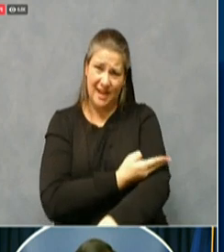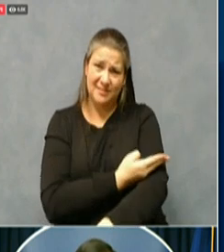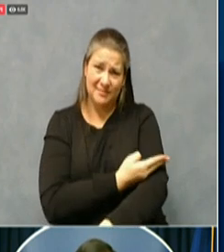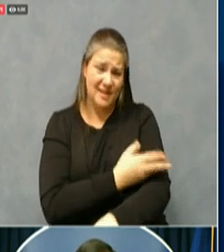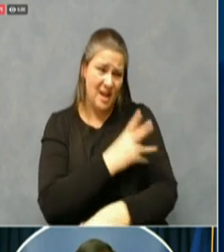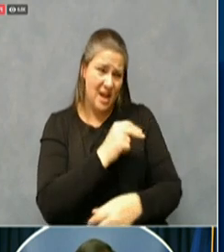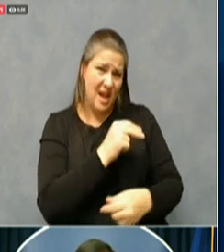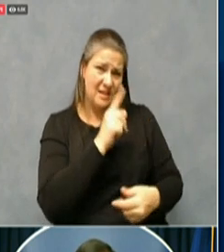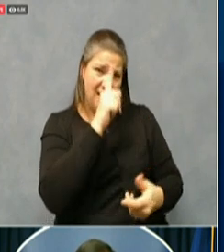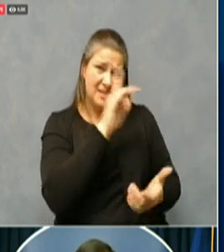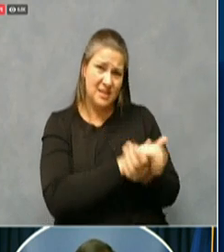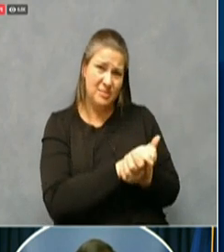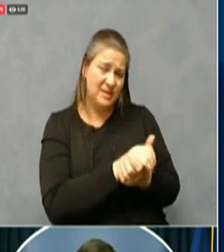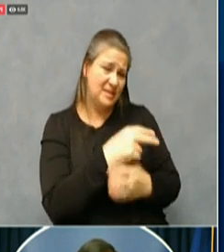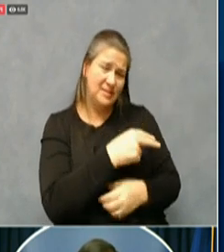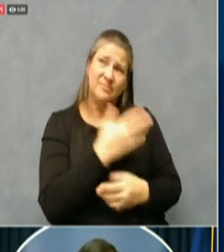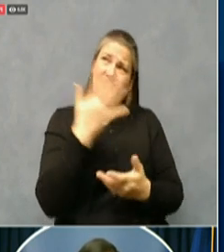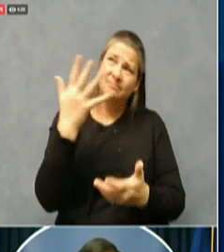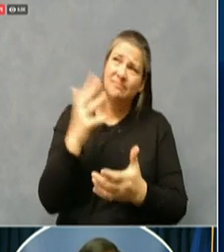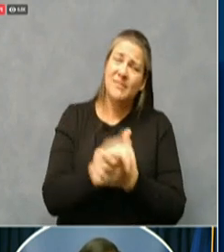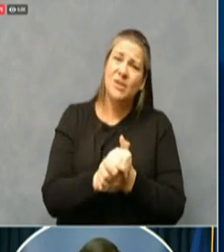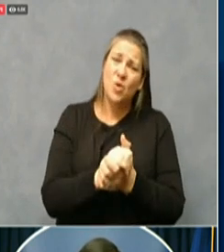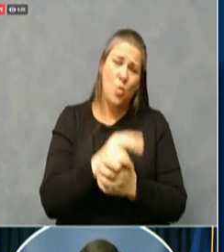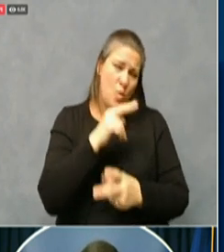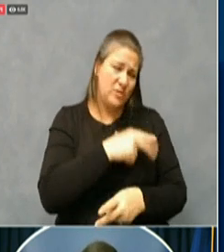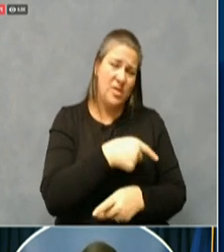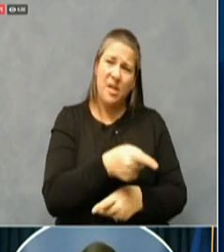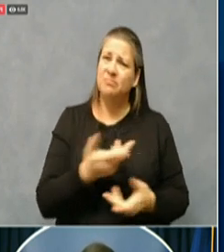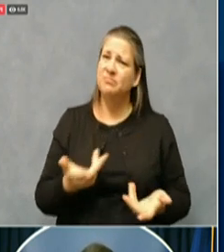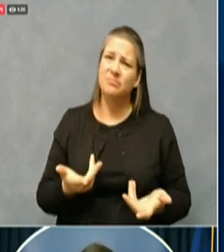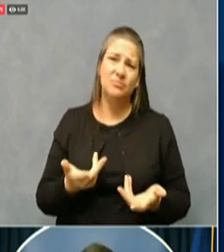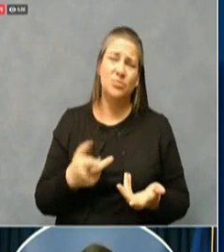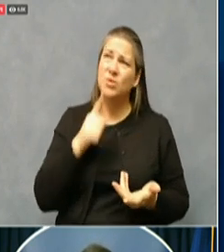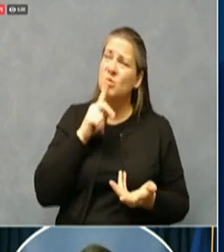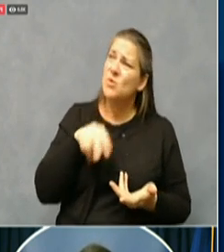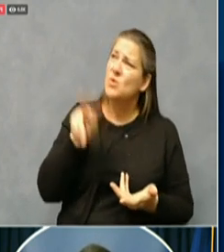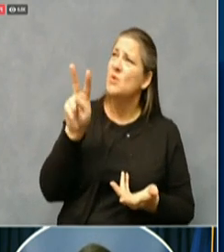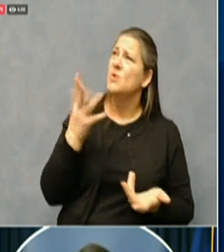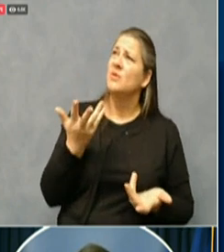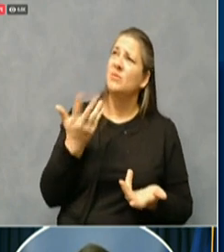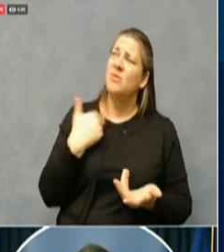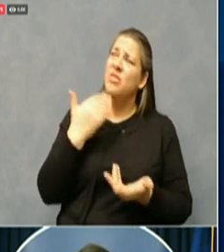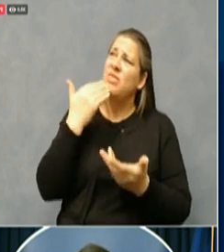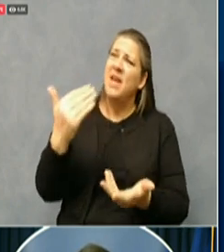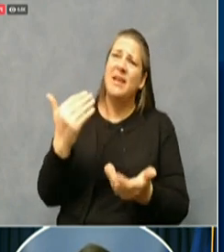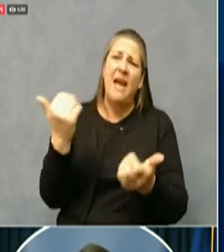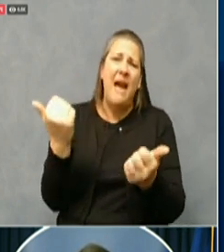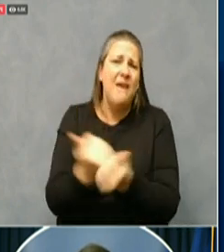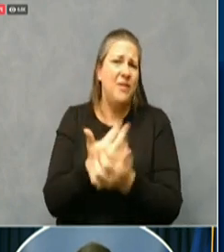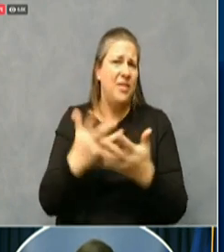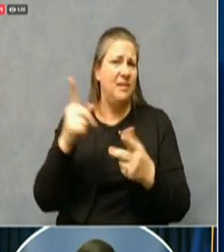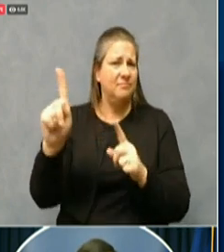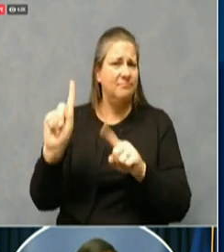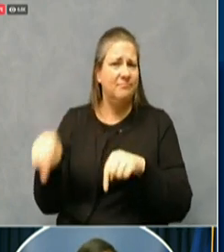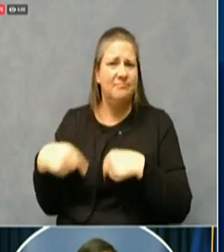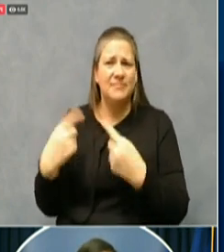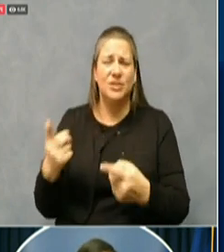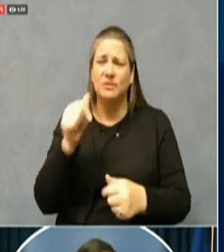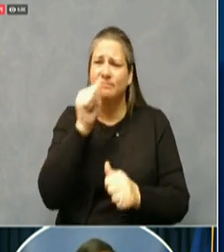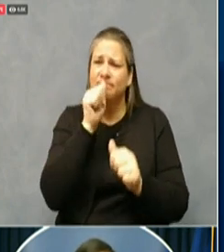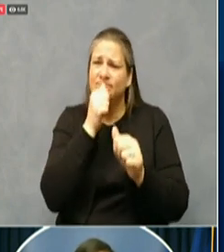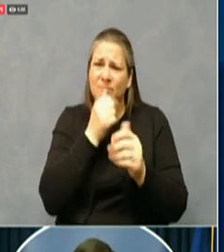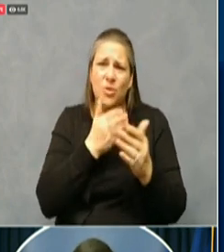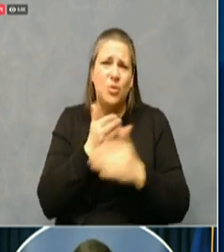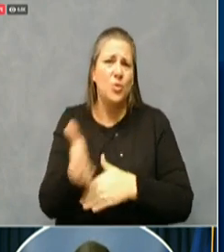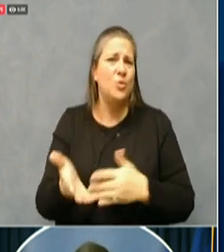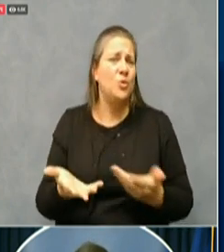us today and we're so thankful for everything that she has done. And to her family, we are